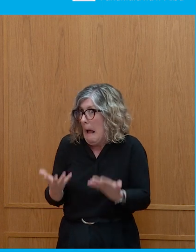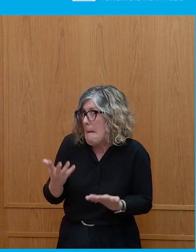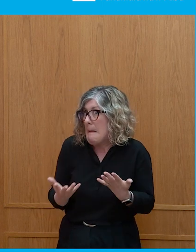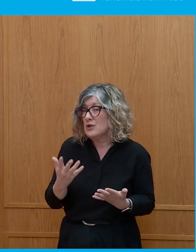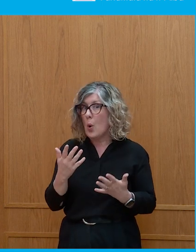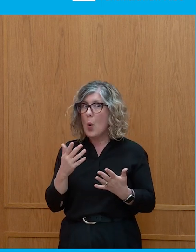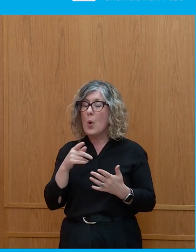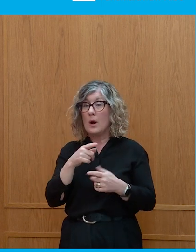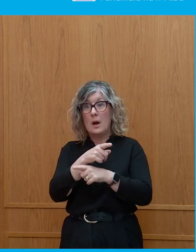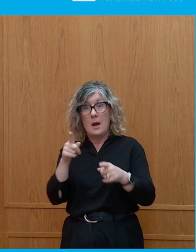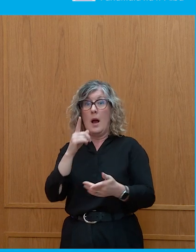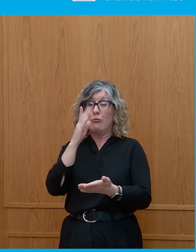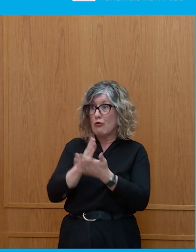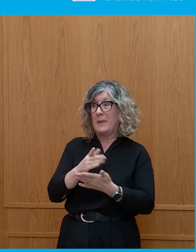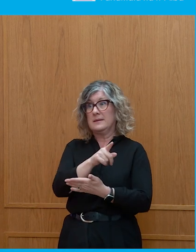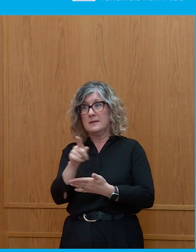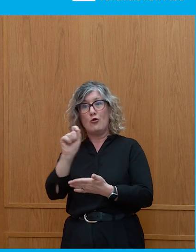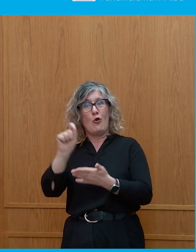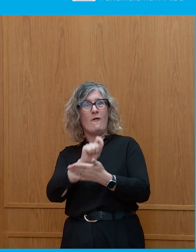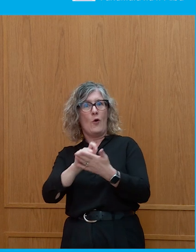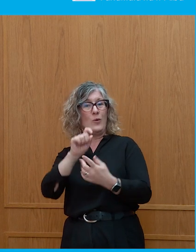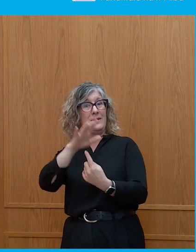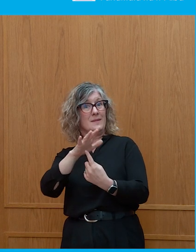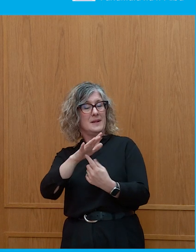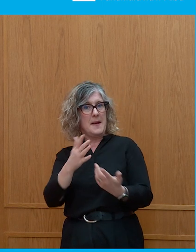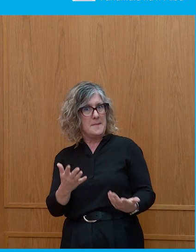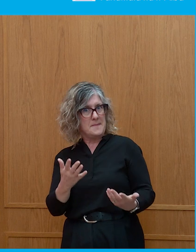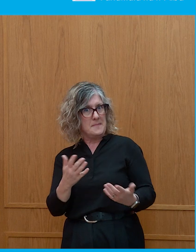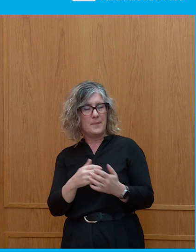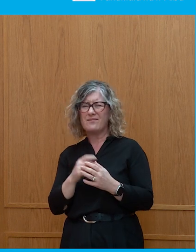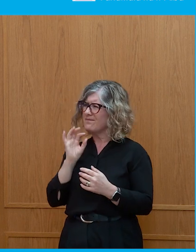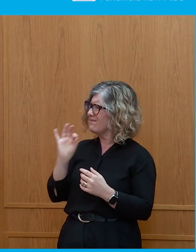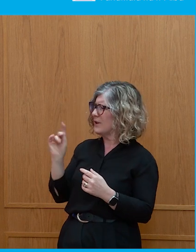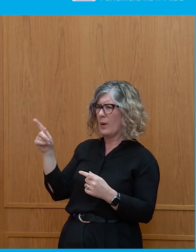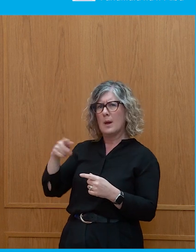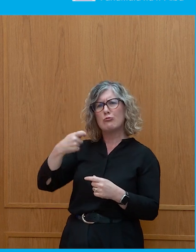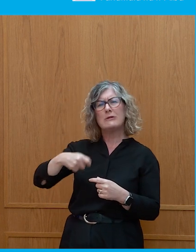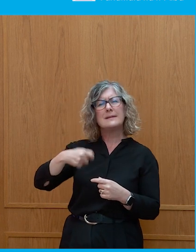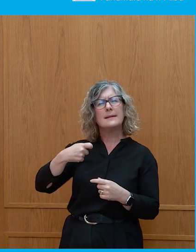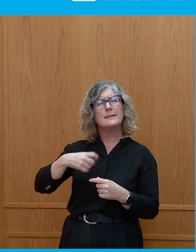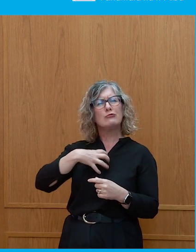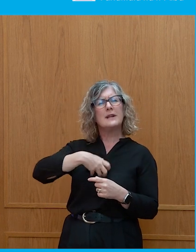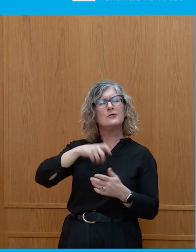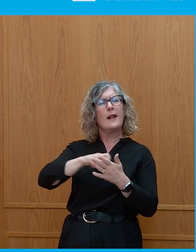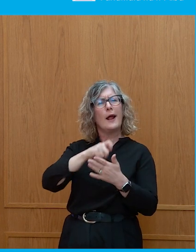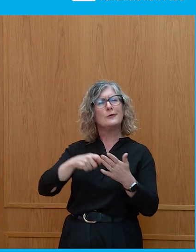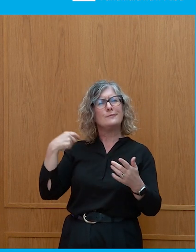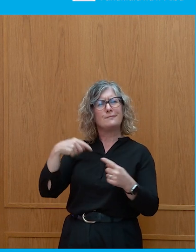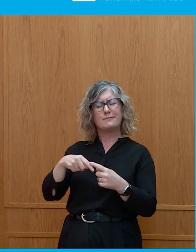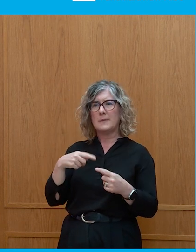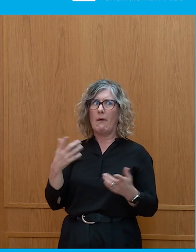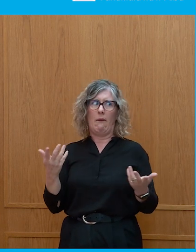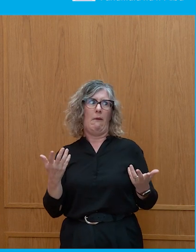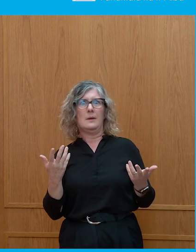will matter. But what is the turnout? It's been quite low in presidential. 66 is a great day in the office for the U.S. Are you kidding me?